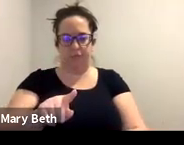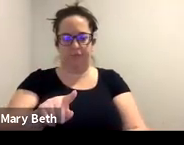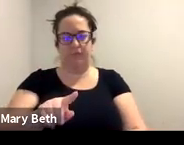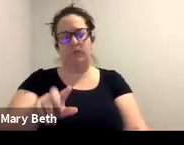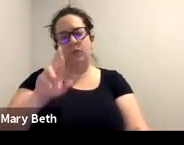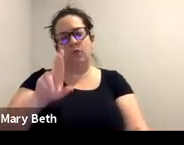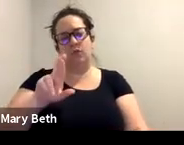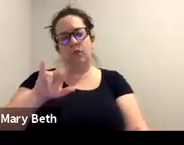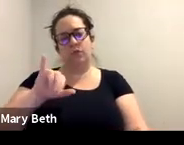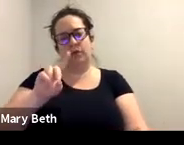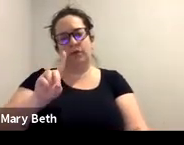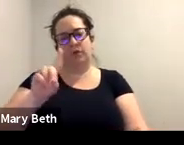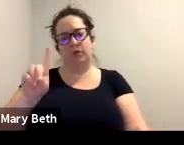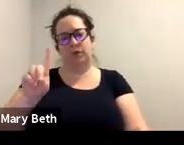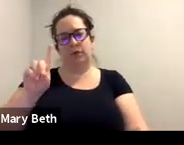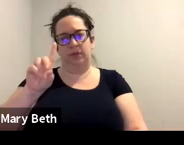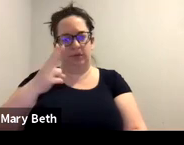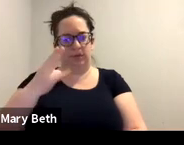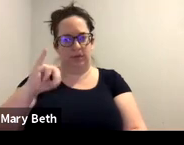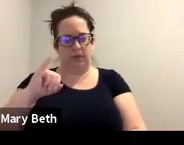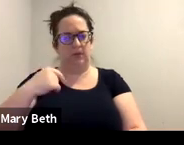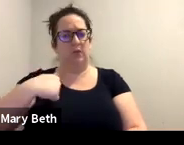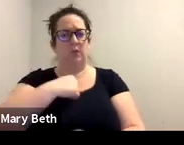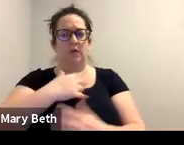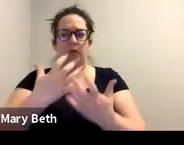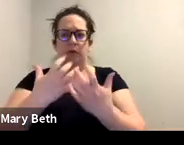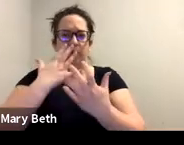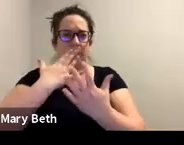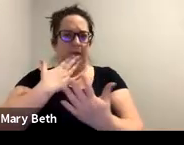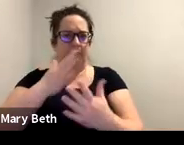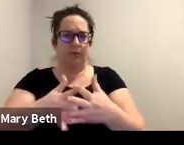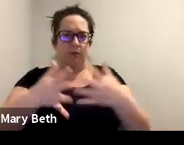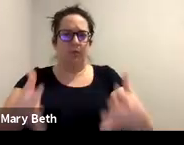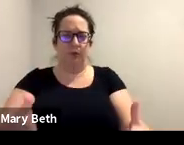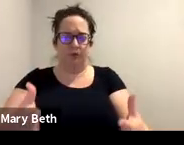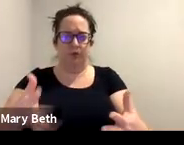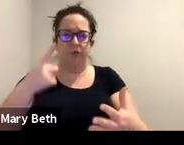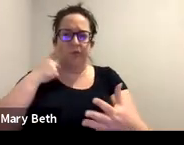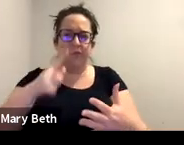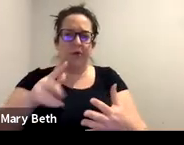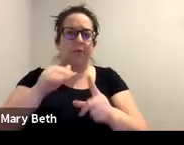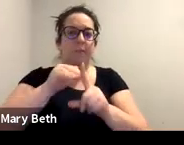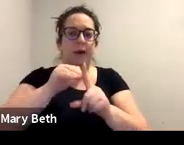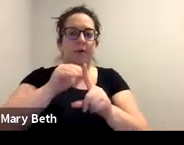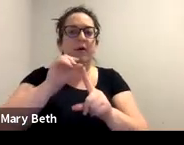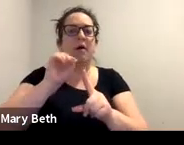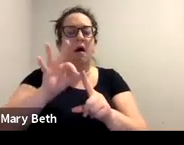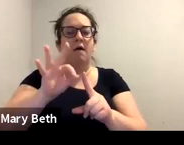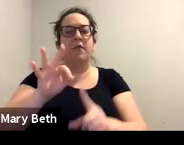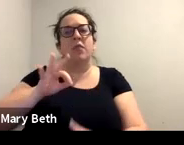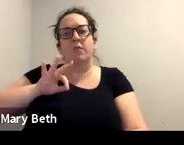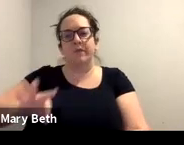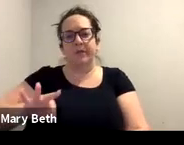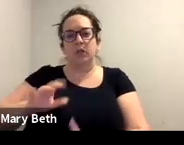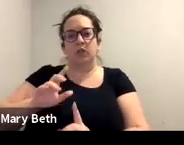reminder, uh, about privilege that it does belong to that survivor. I know one of the things that we